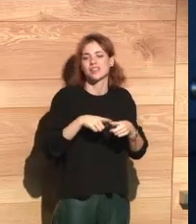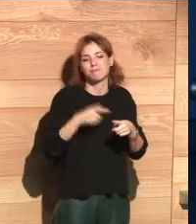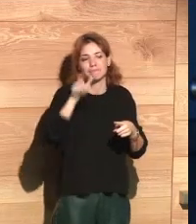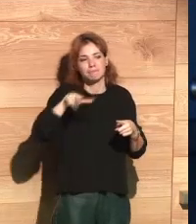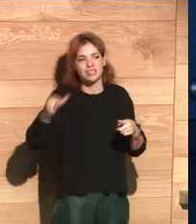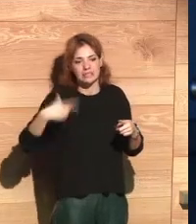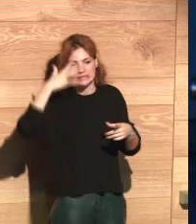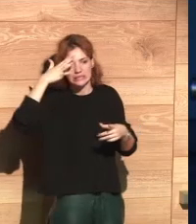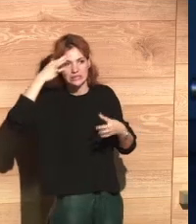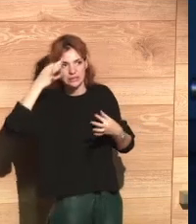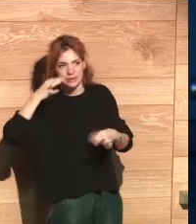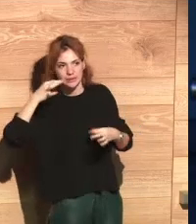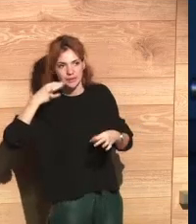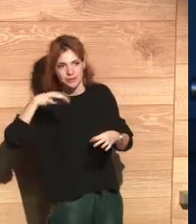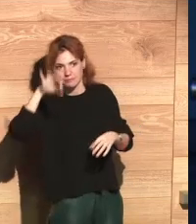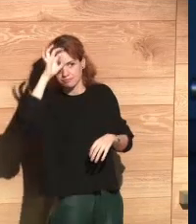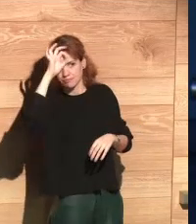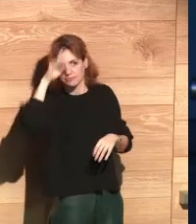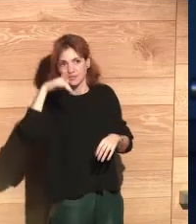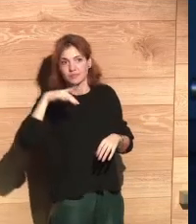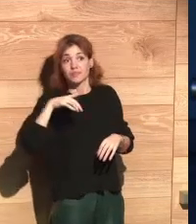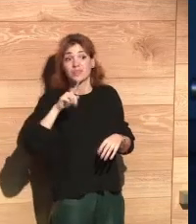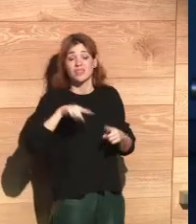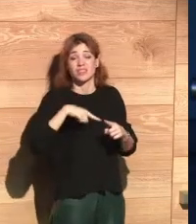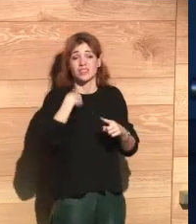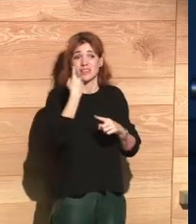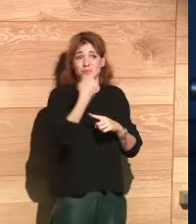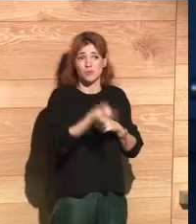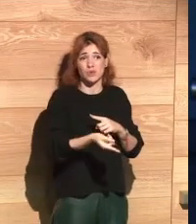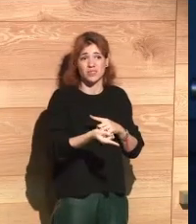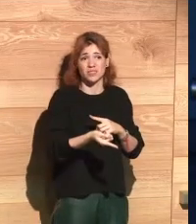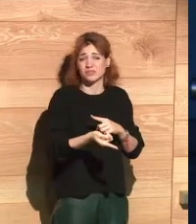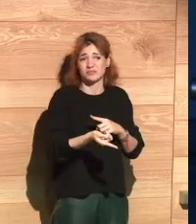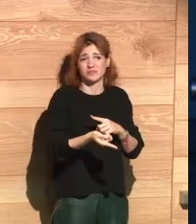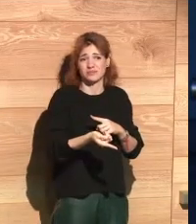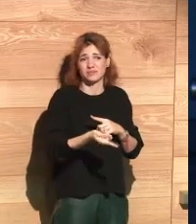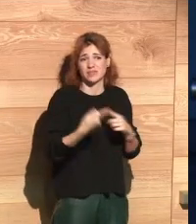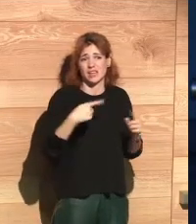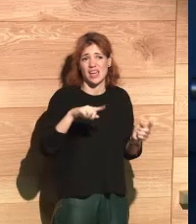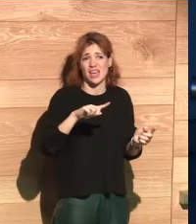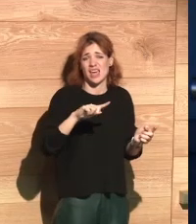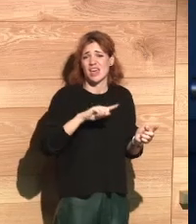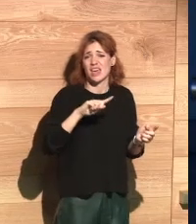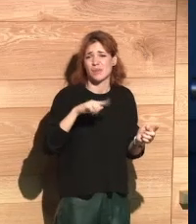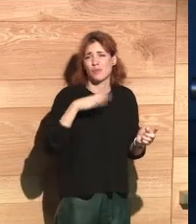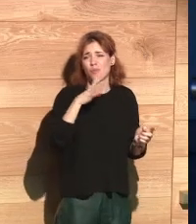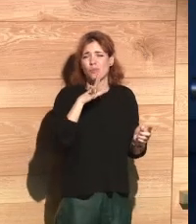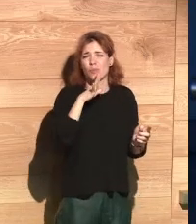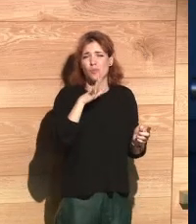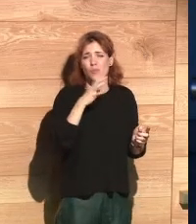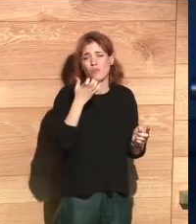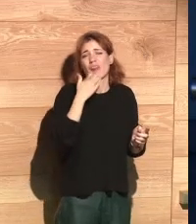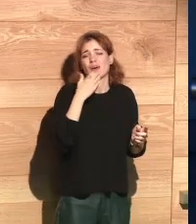that data had been shared without the knowledge or consent of the interested parties, and